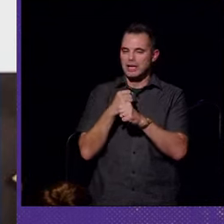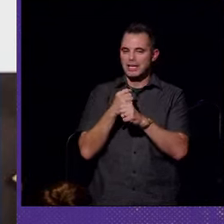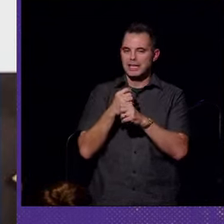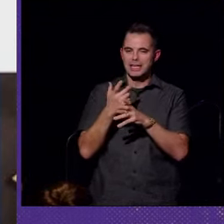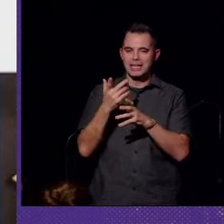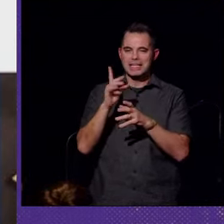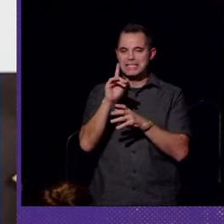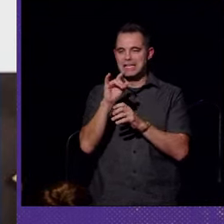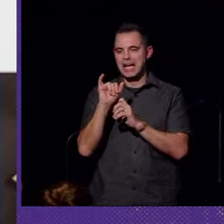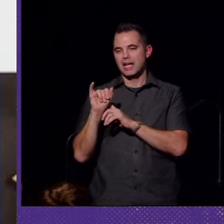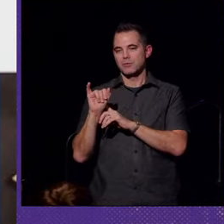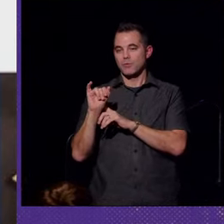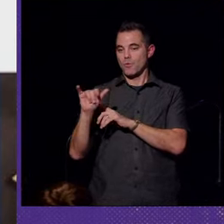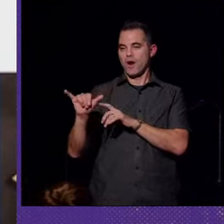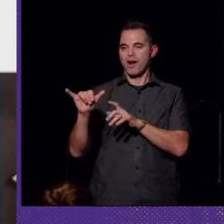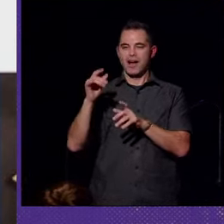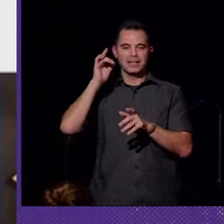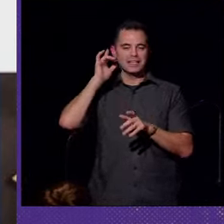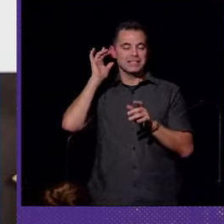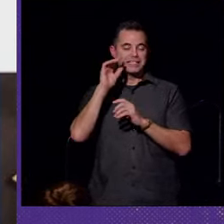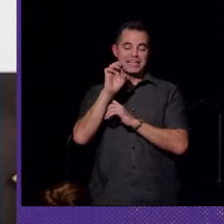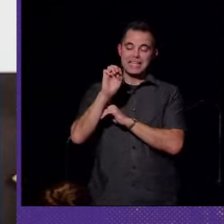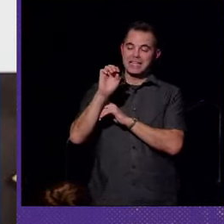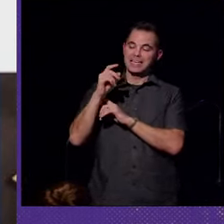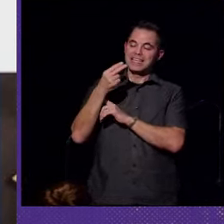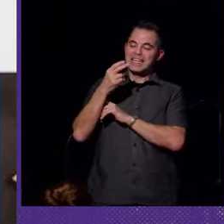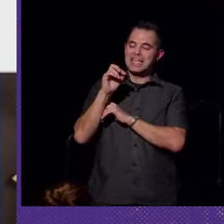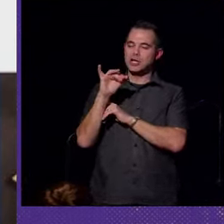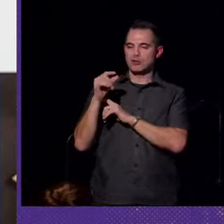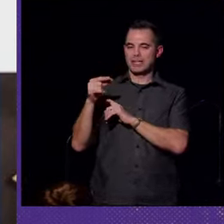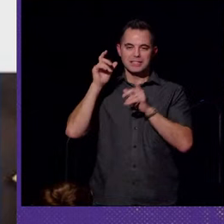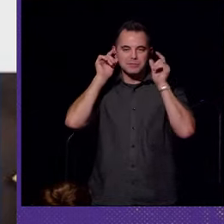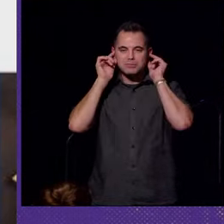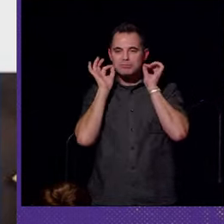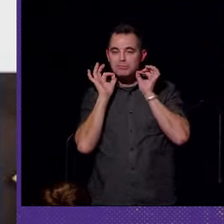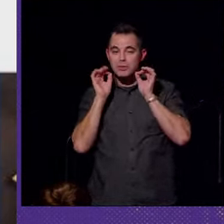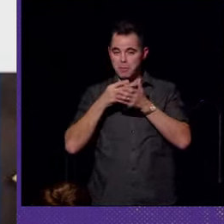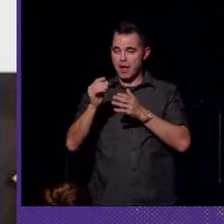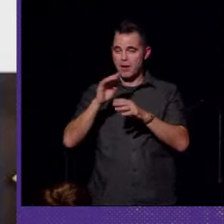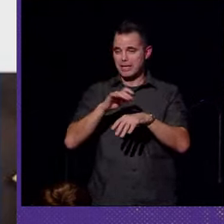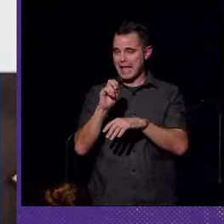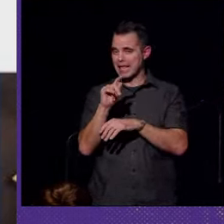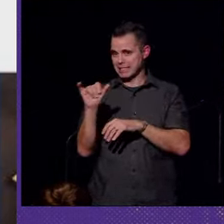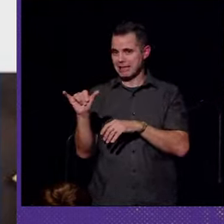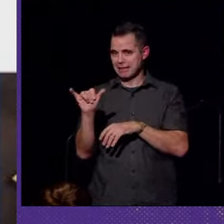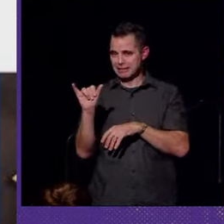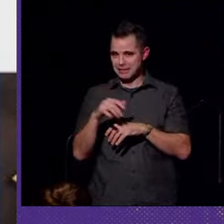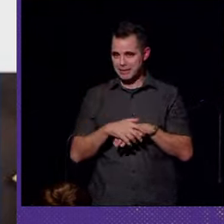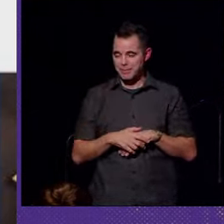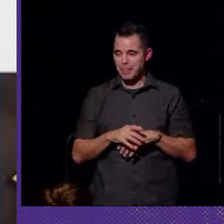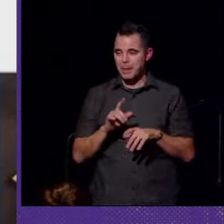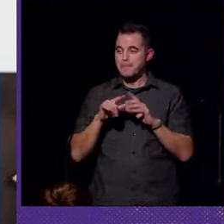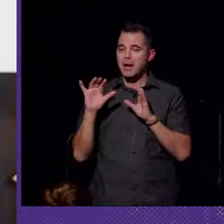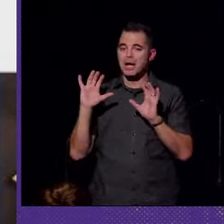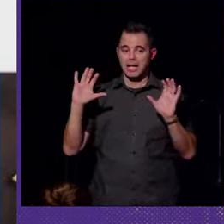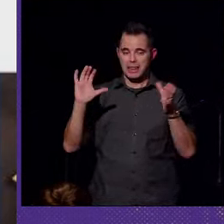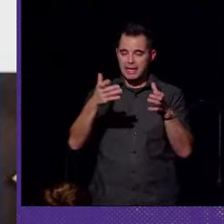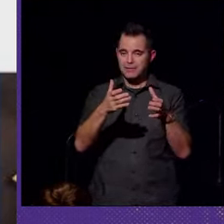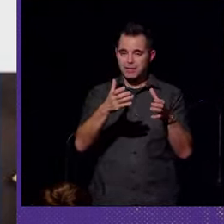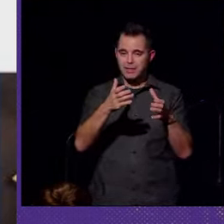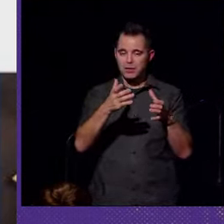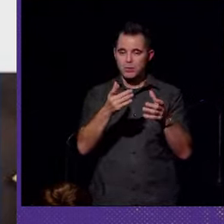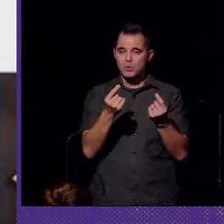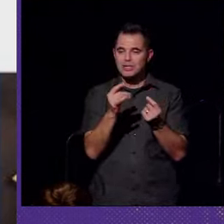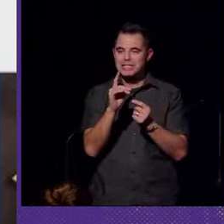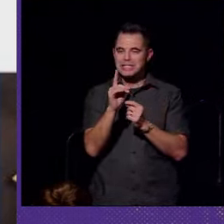DIY hearings, or you can even buy them on Etsy. But collectively, what